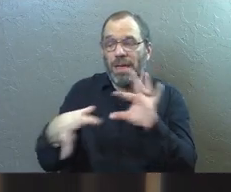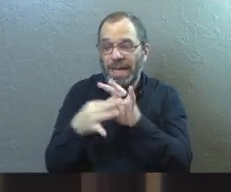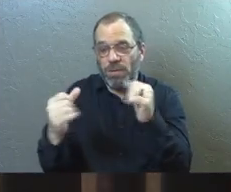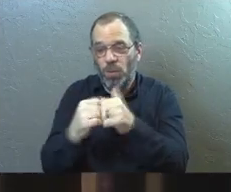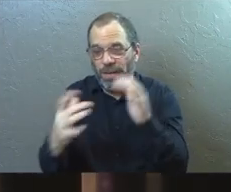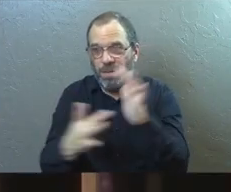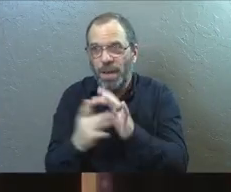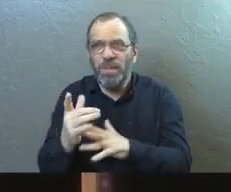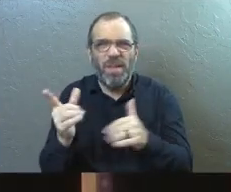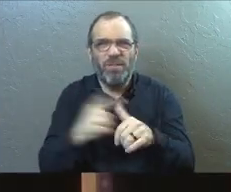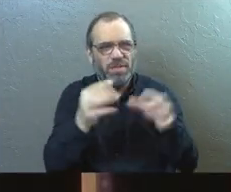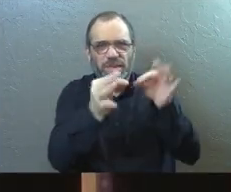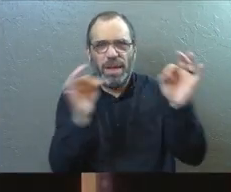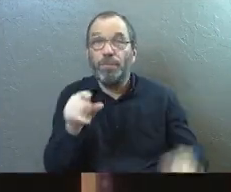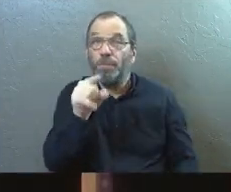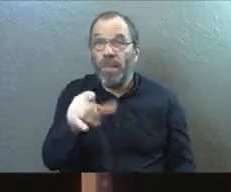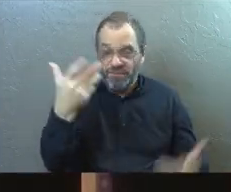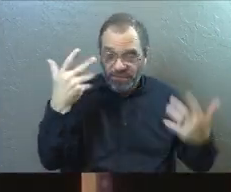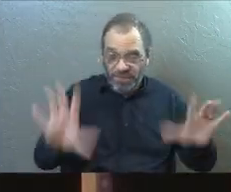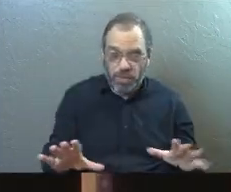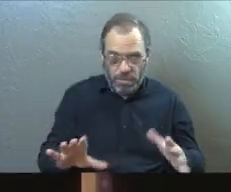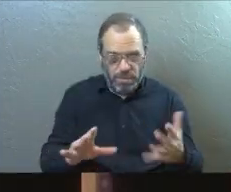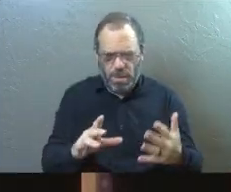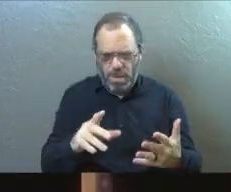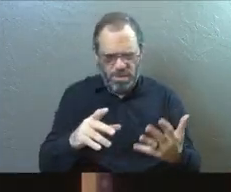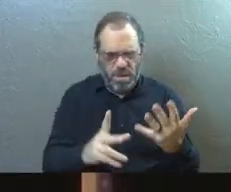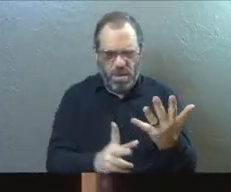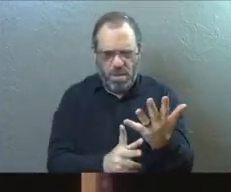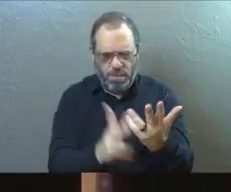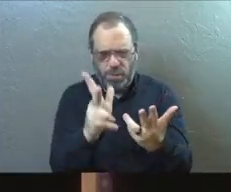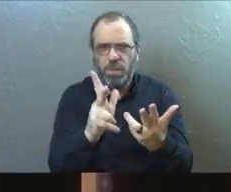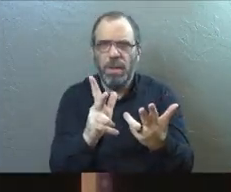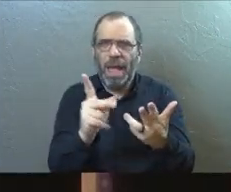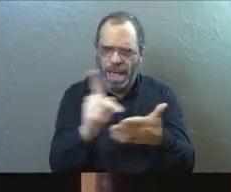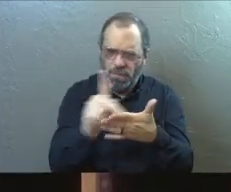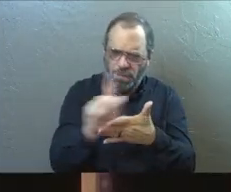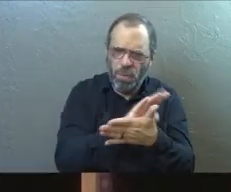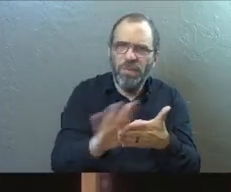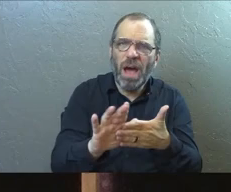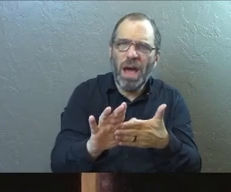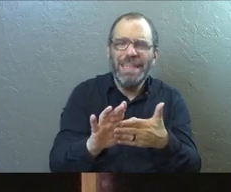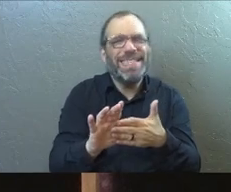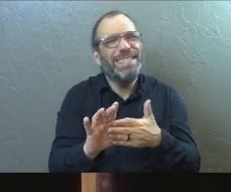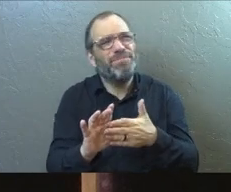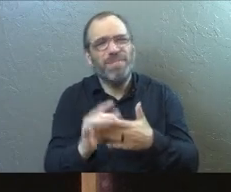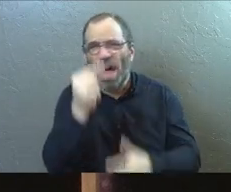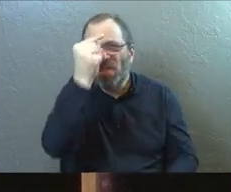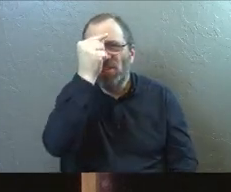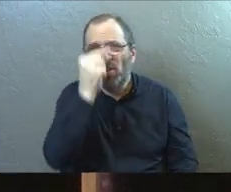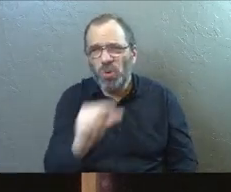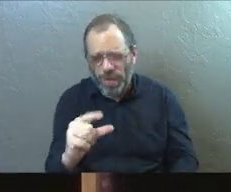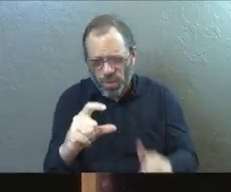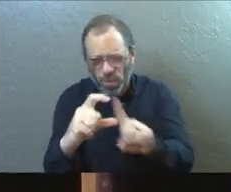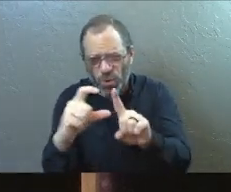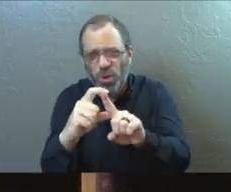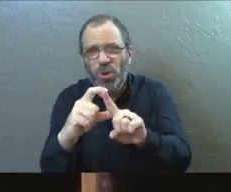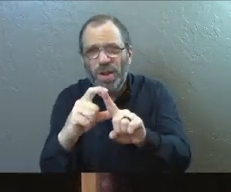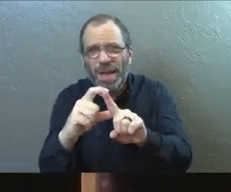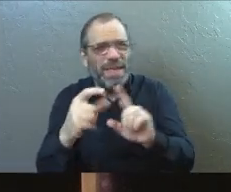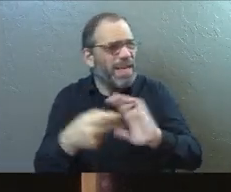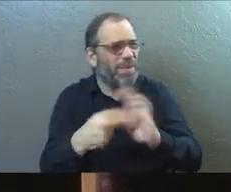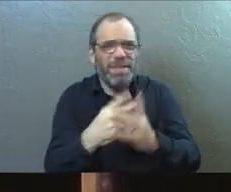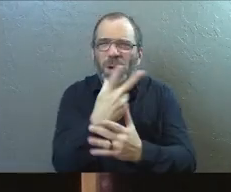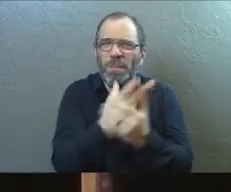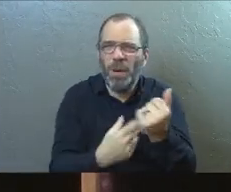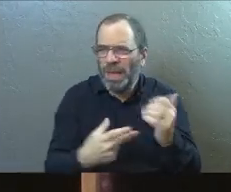this first statement here. You have already been pruned and purified. Now, there's a Greek word in there that means